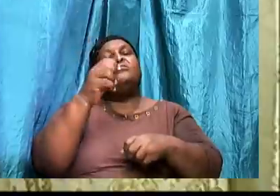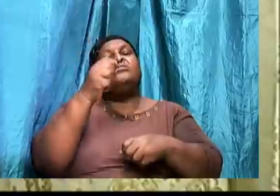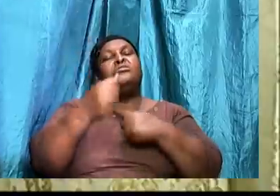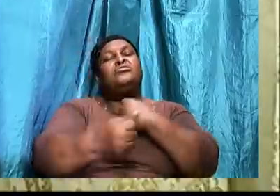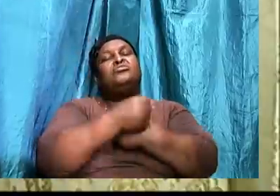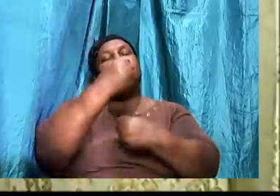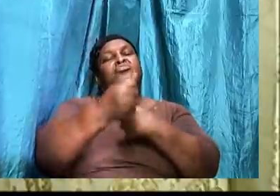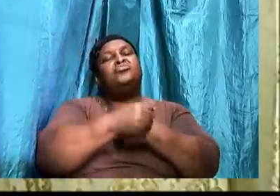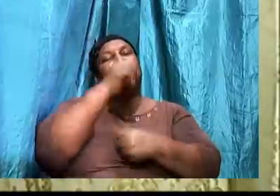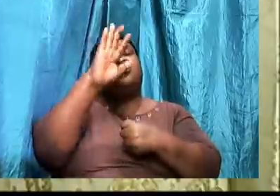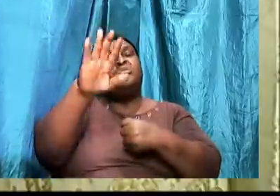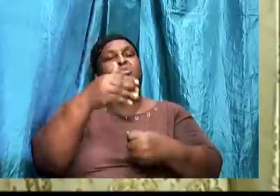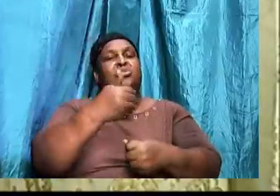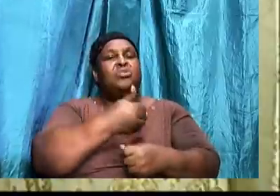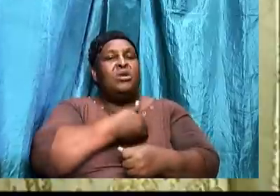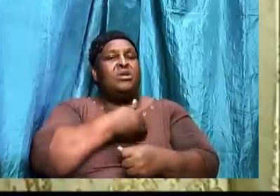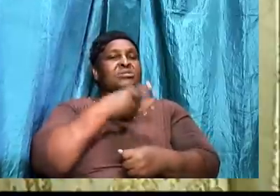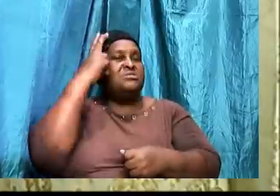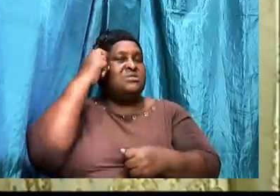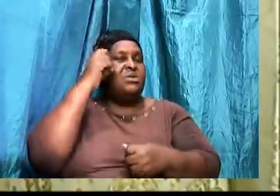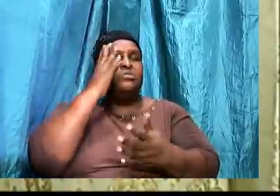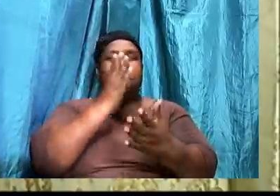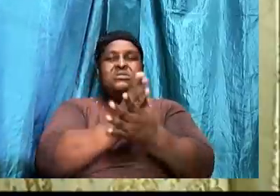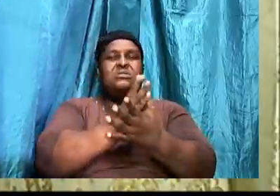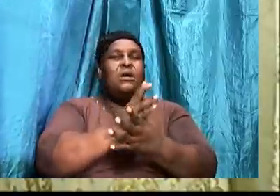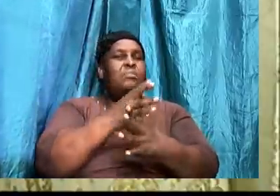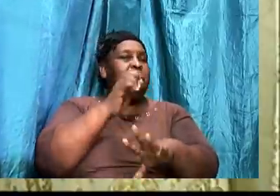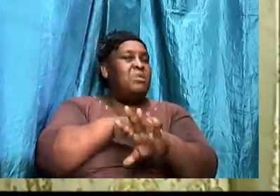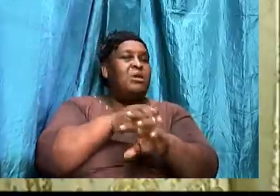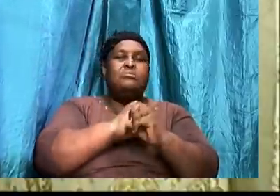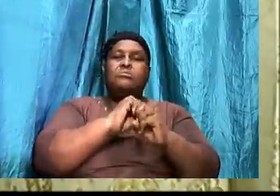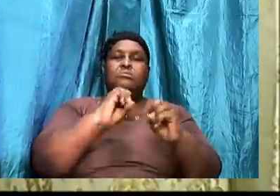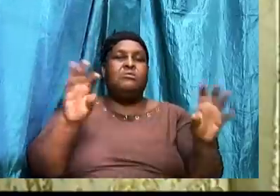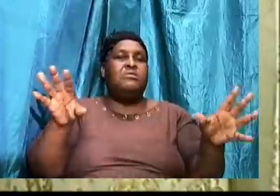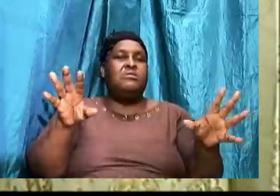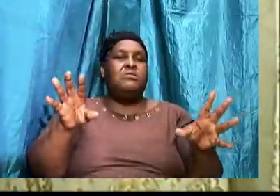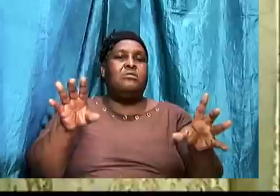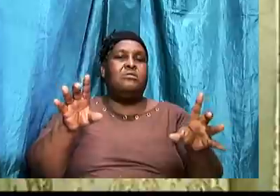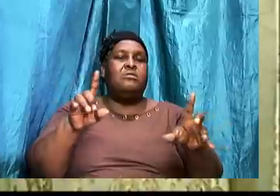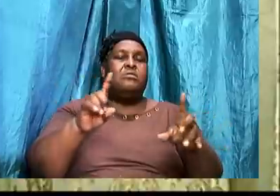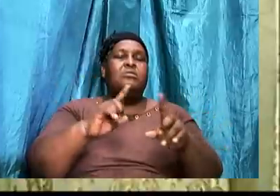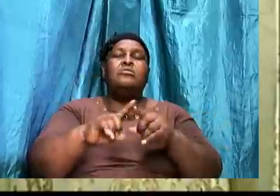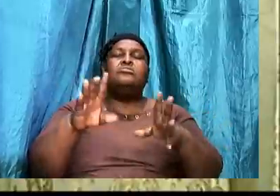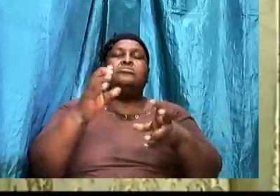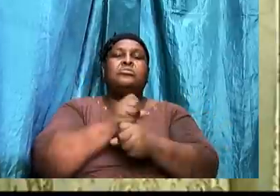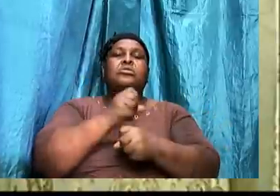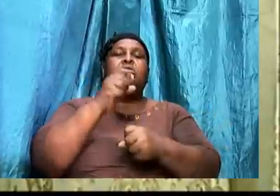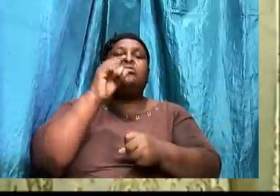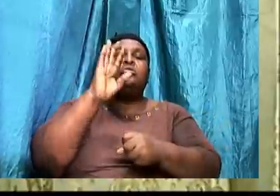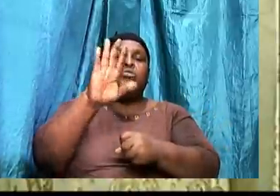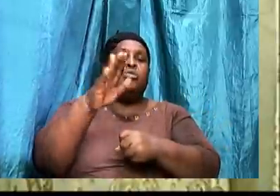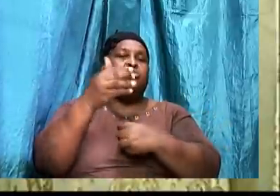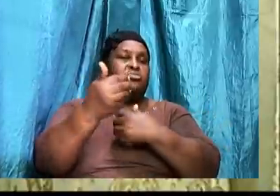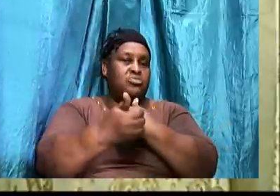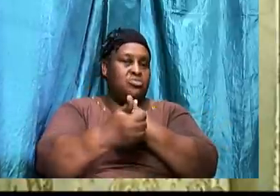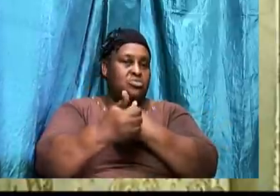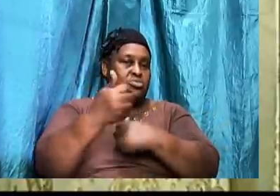And he will stop at nothing. And remember I said from last week. That by no means can I exhaust.